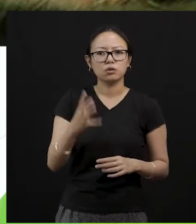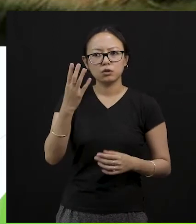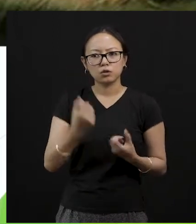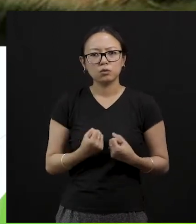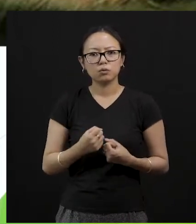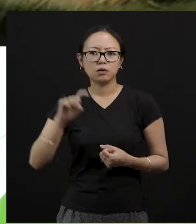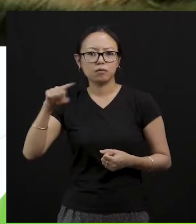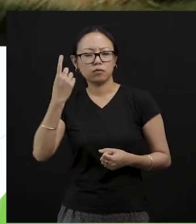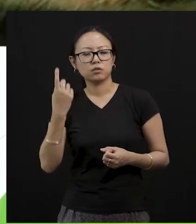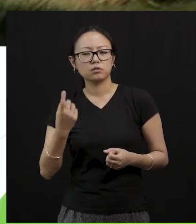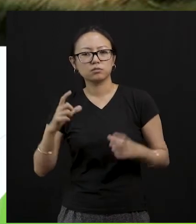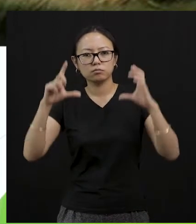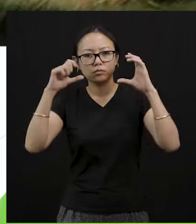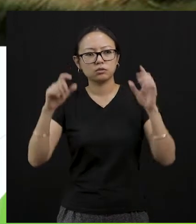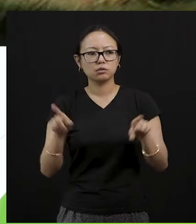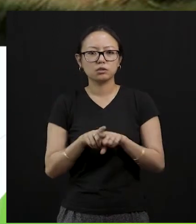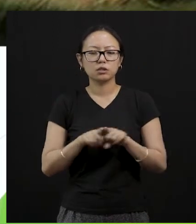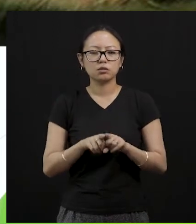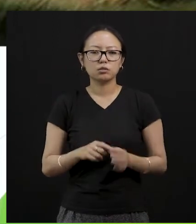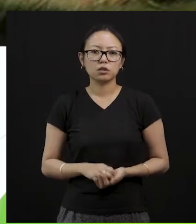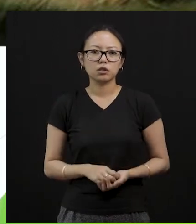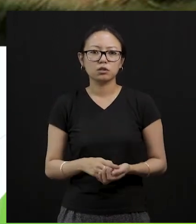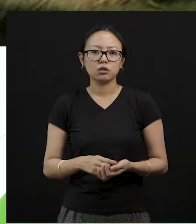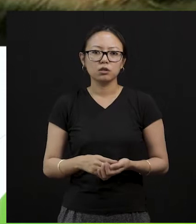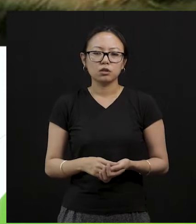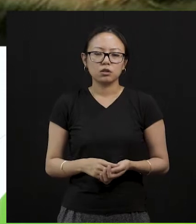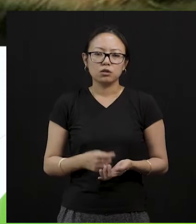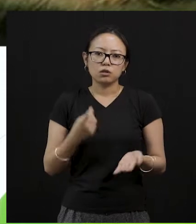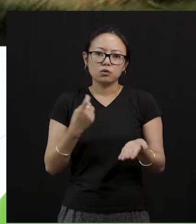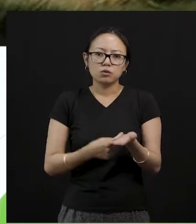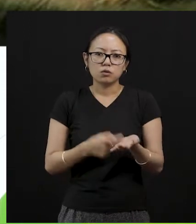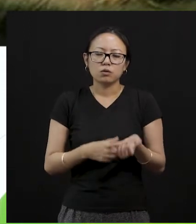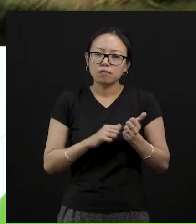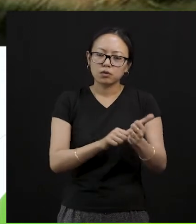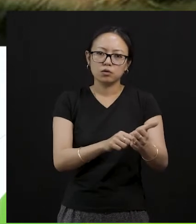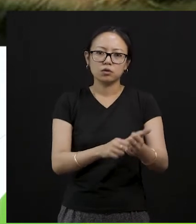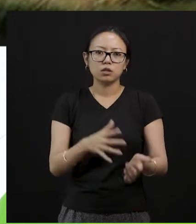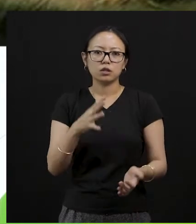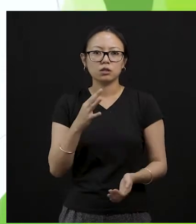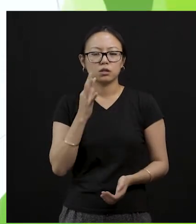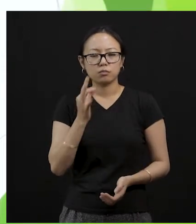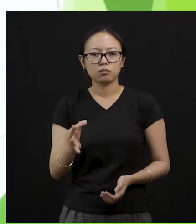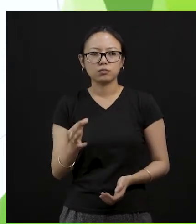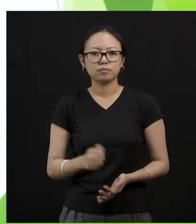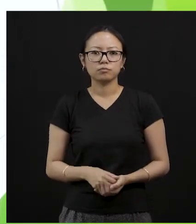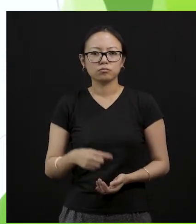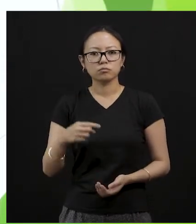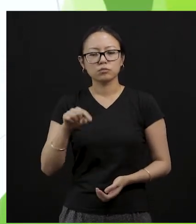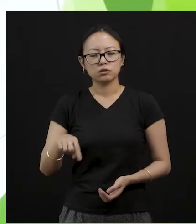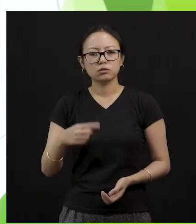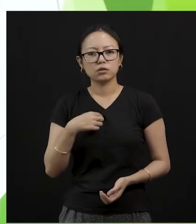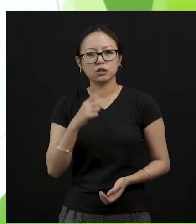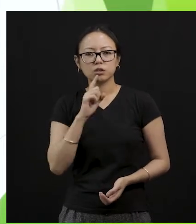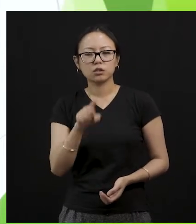then there are certain things that we have to follow. So what are those? Let me tell you what are those. Before that